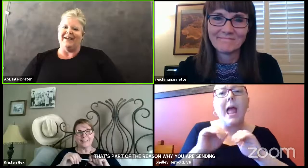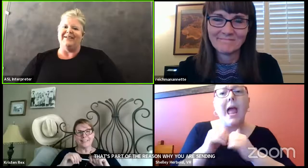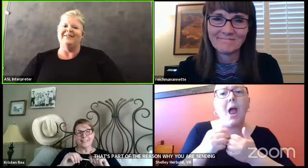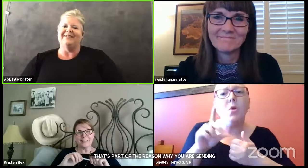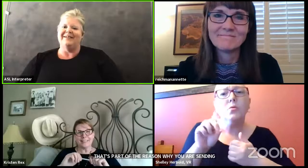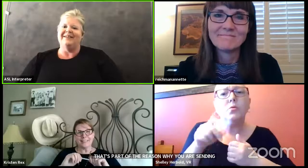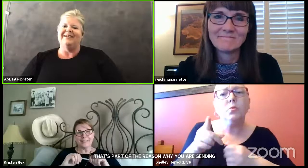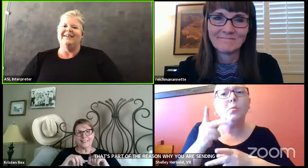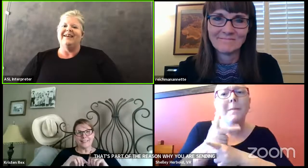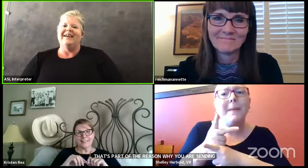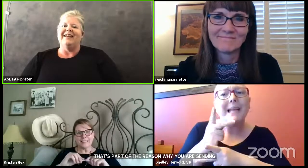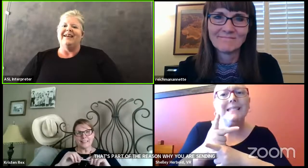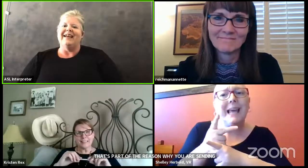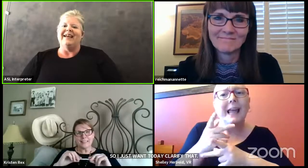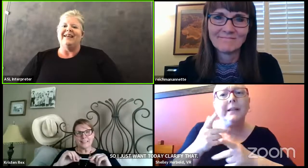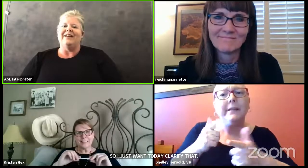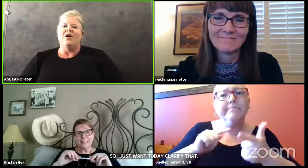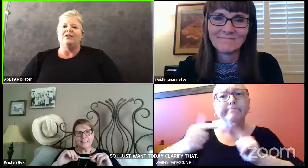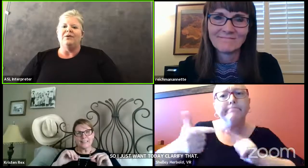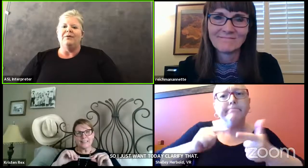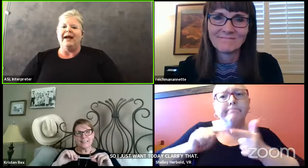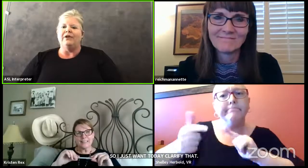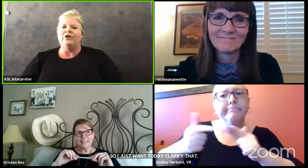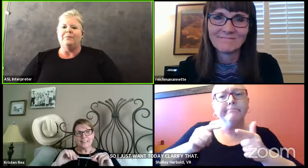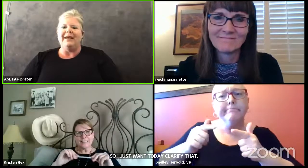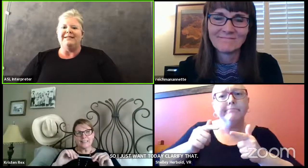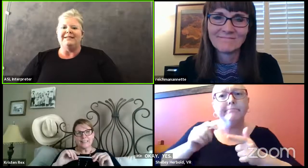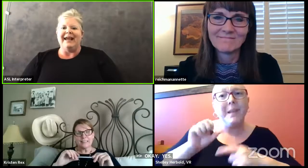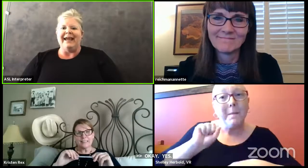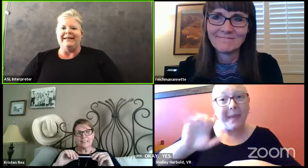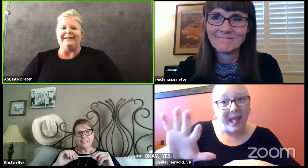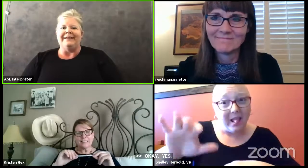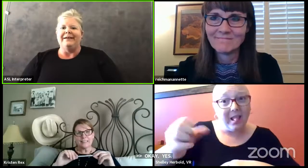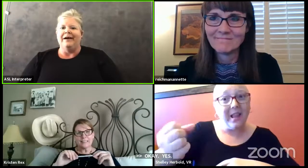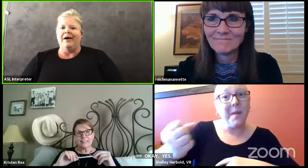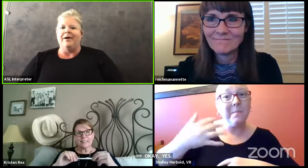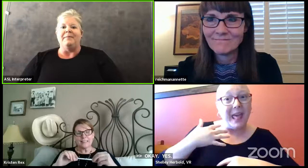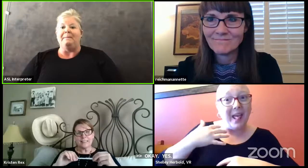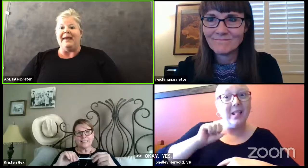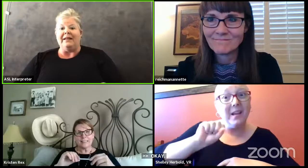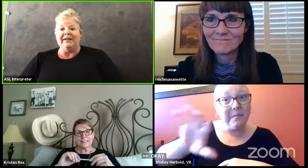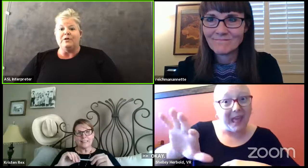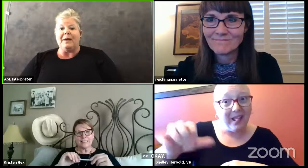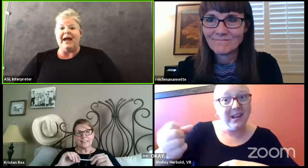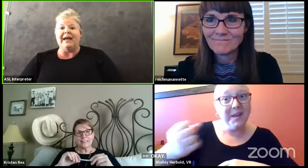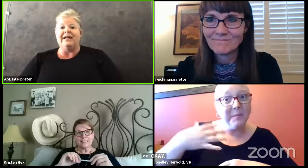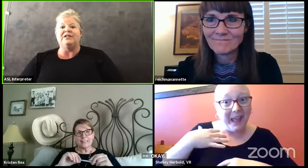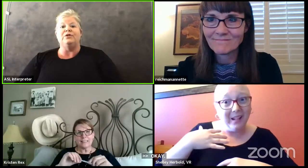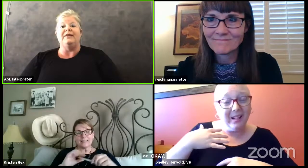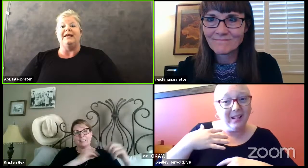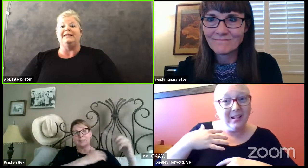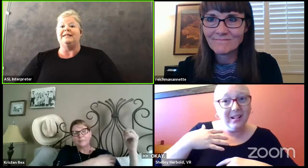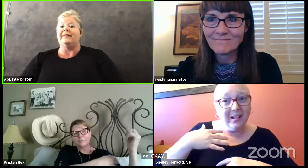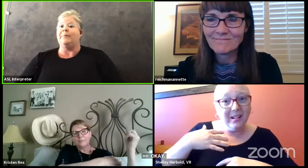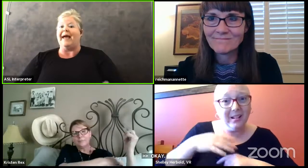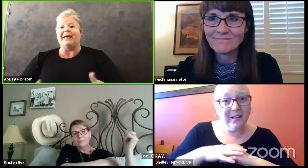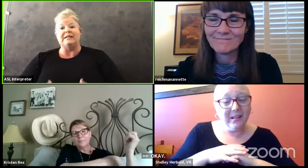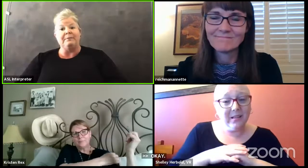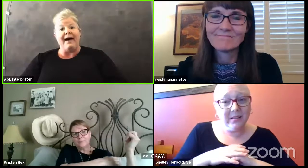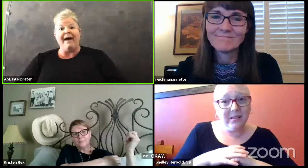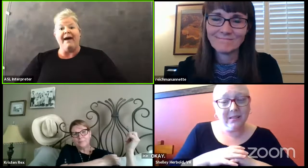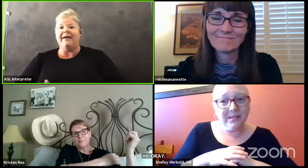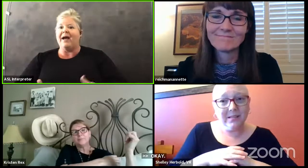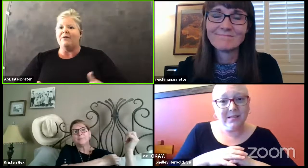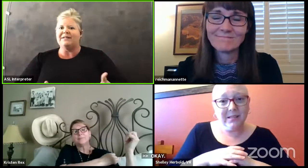Okay. And then also, how do you maintain mailing those packets? Do they send the